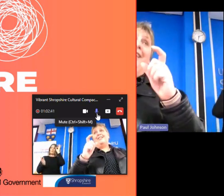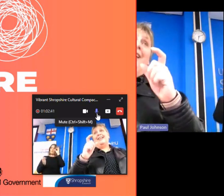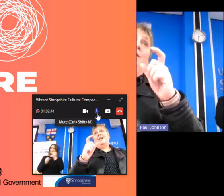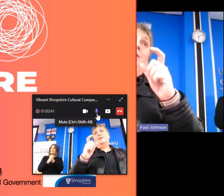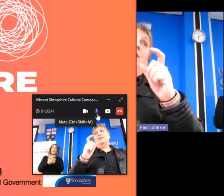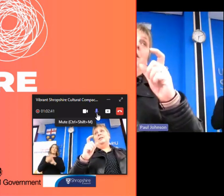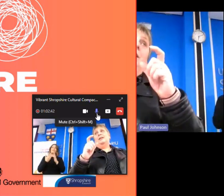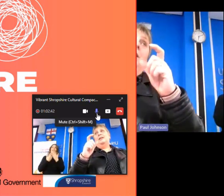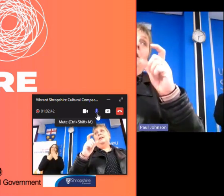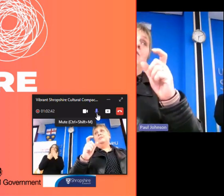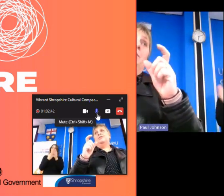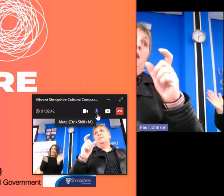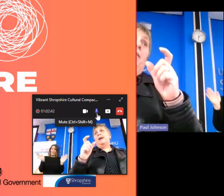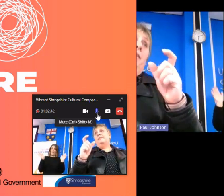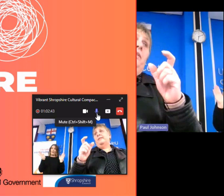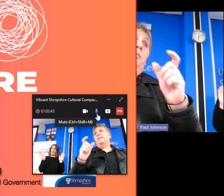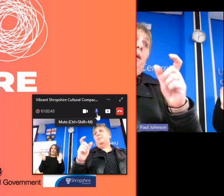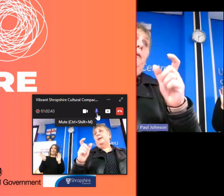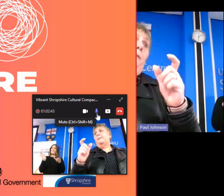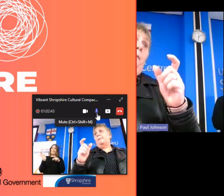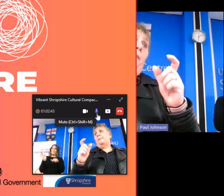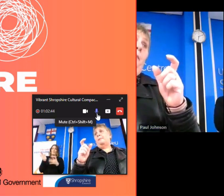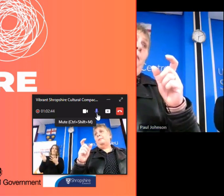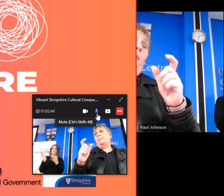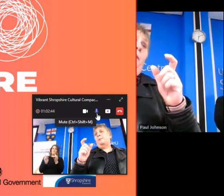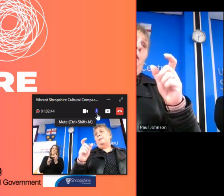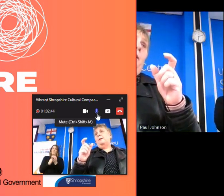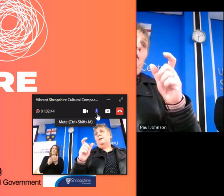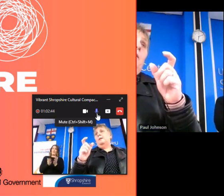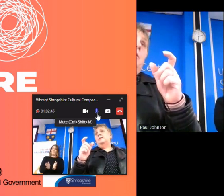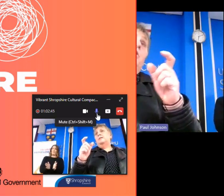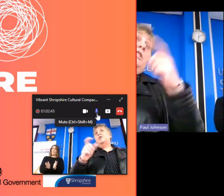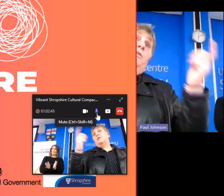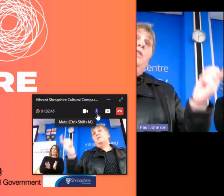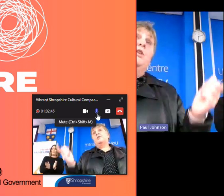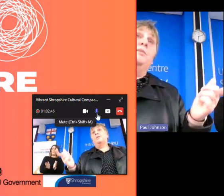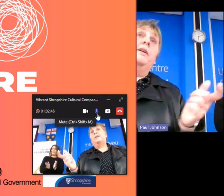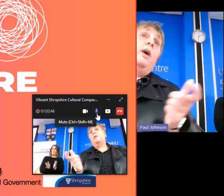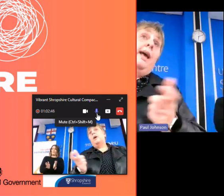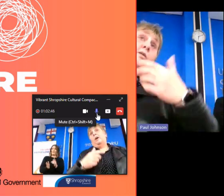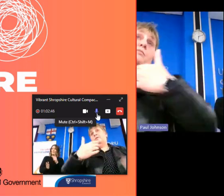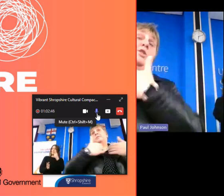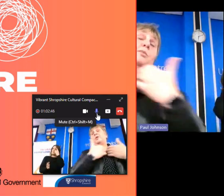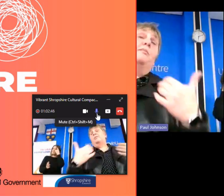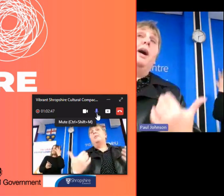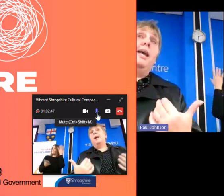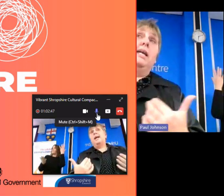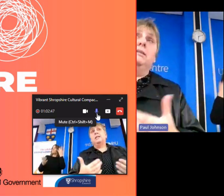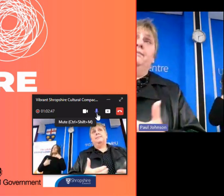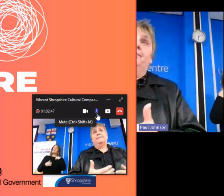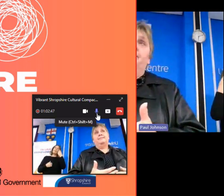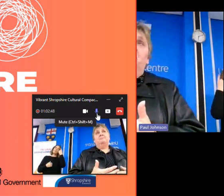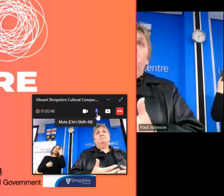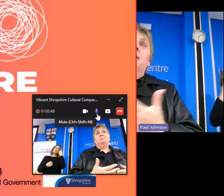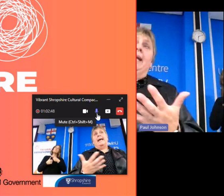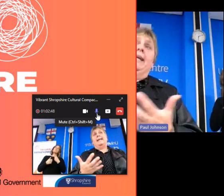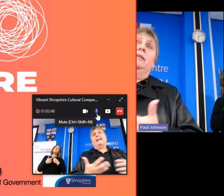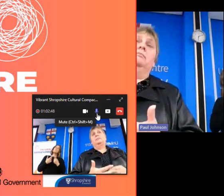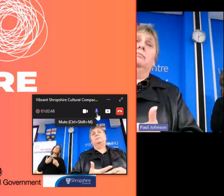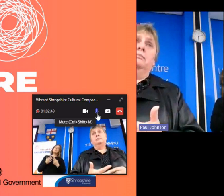everything else comes from that 50p so just off the top of your top of my head